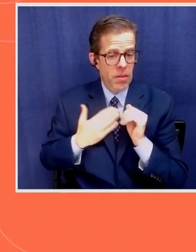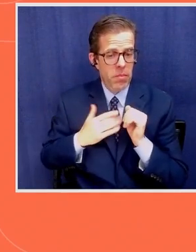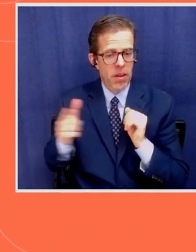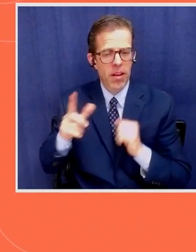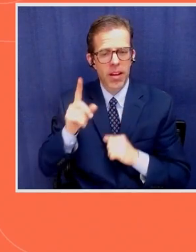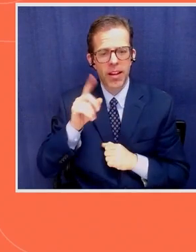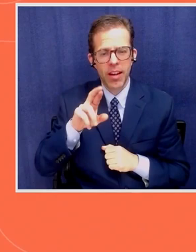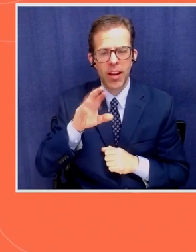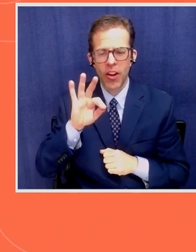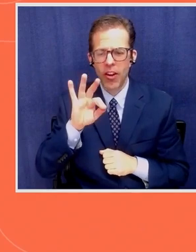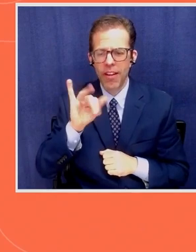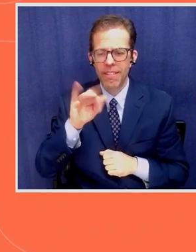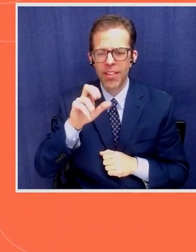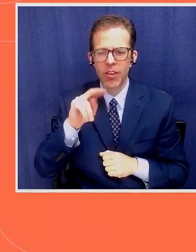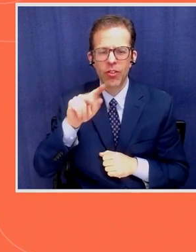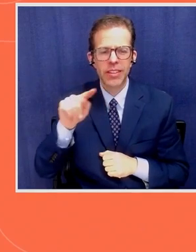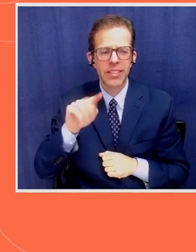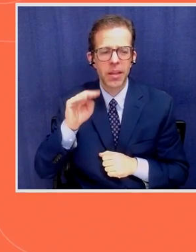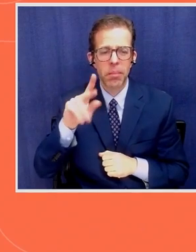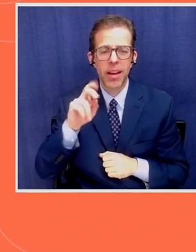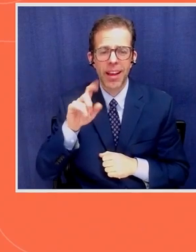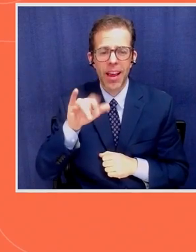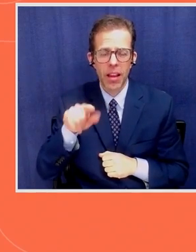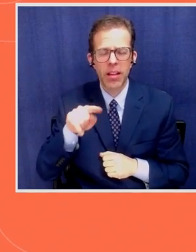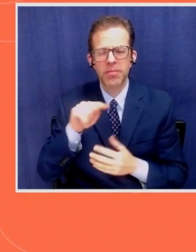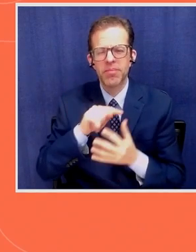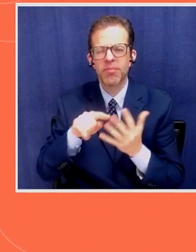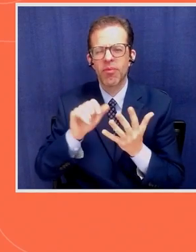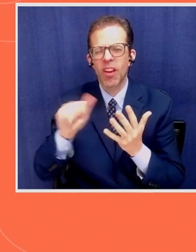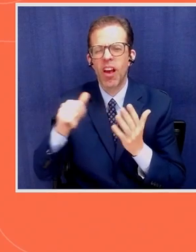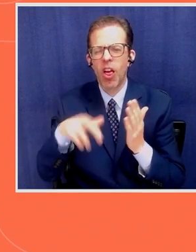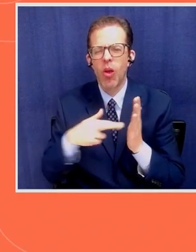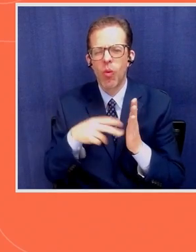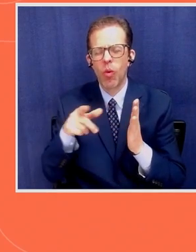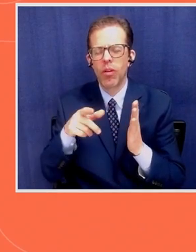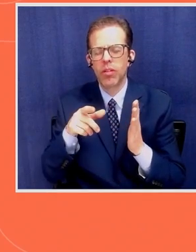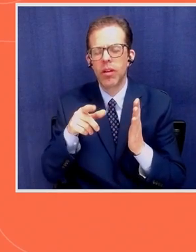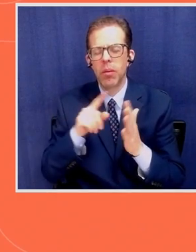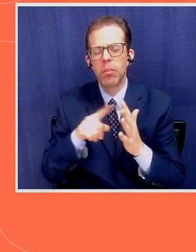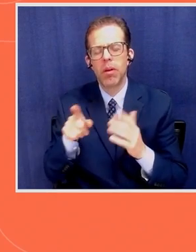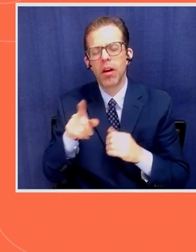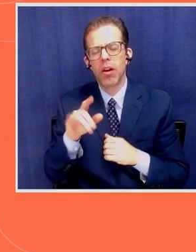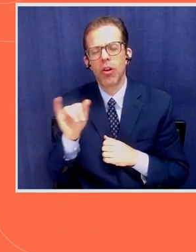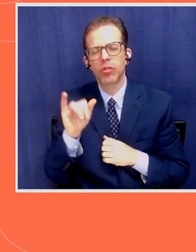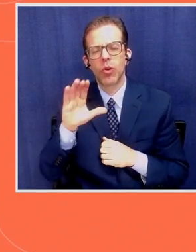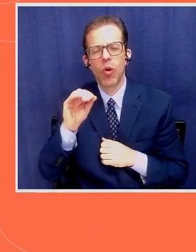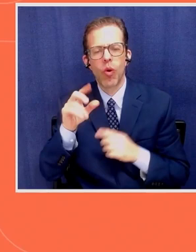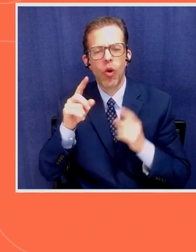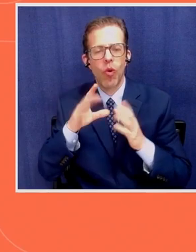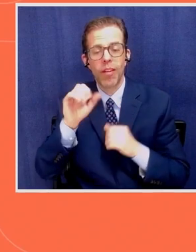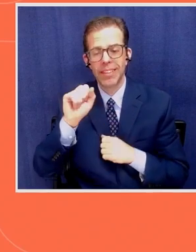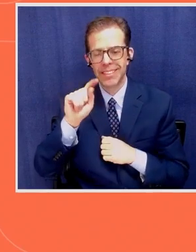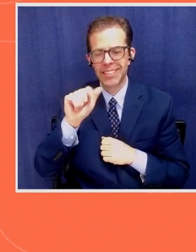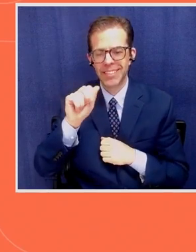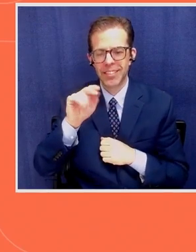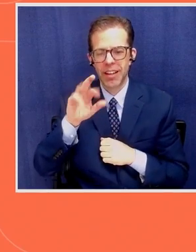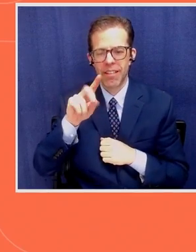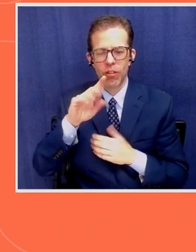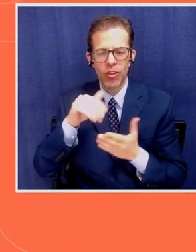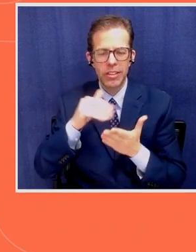Fiorenza Micheli. Amongst other roles, she's the co-director of the Stanford Center for Ocean Solutions.